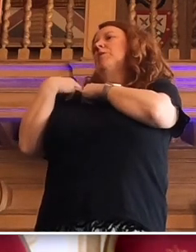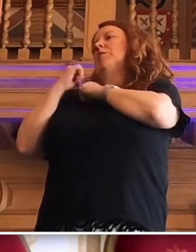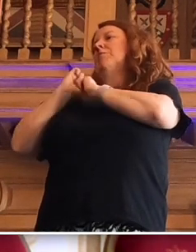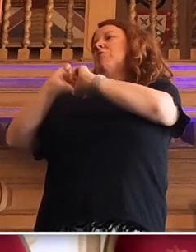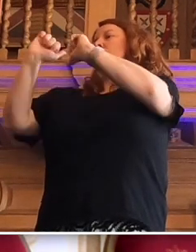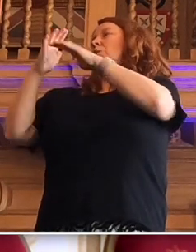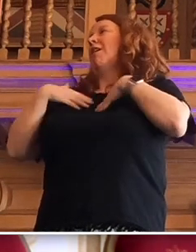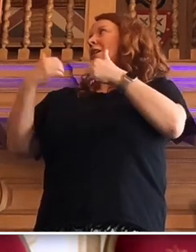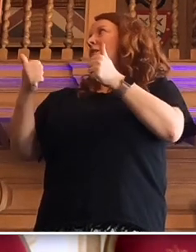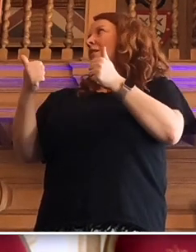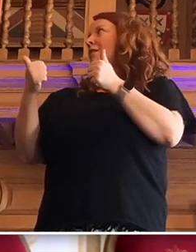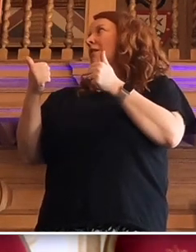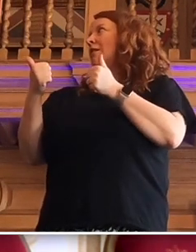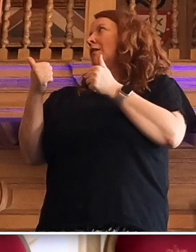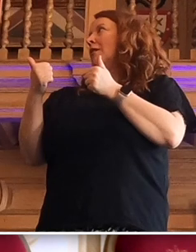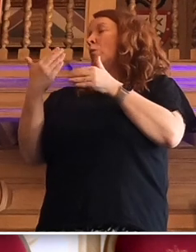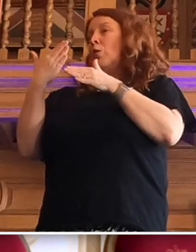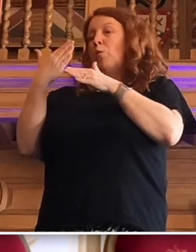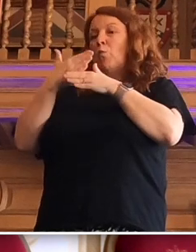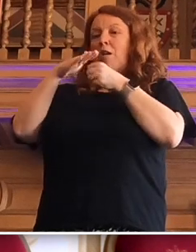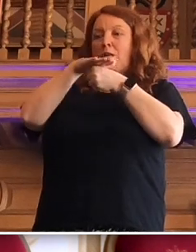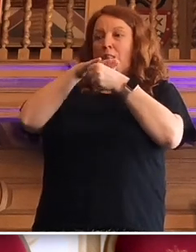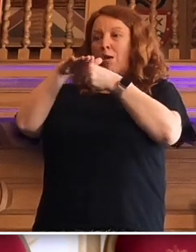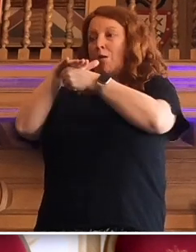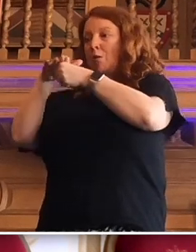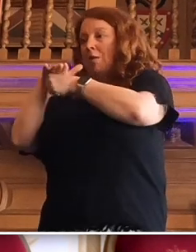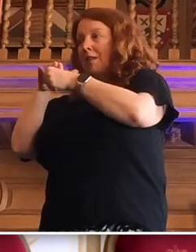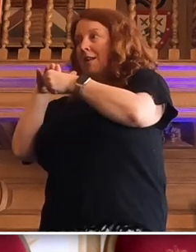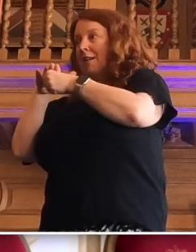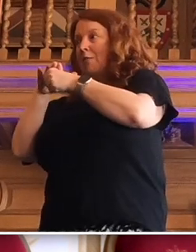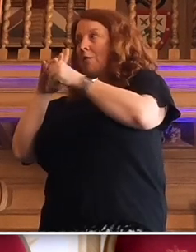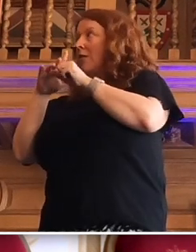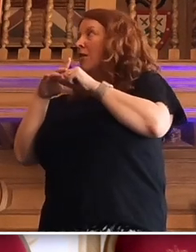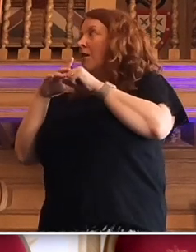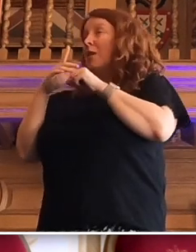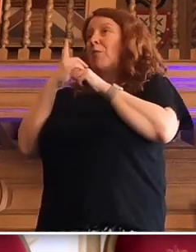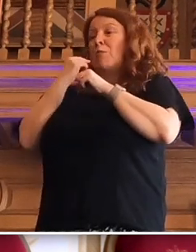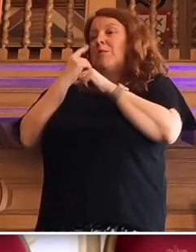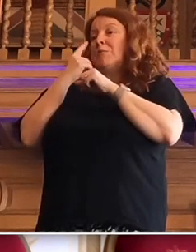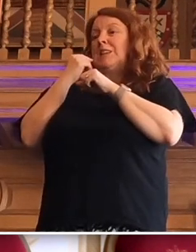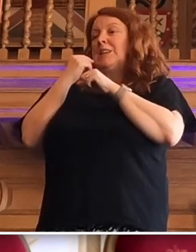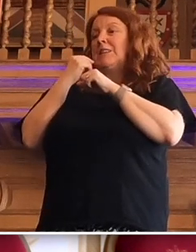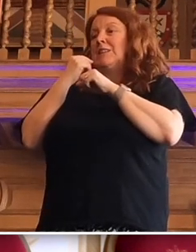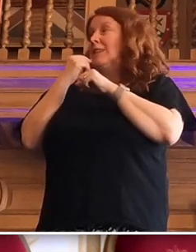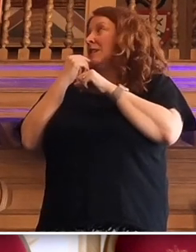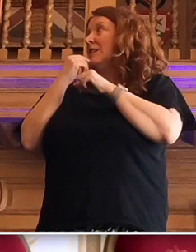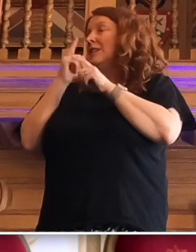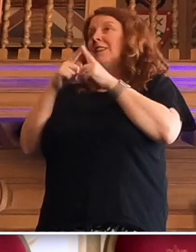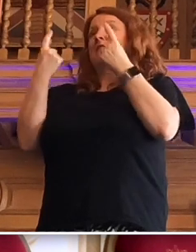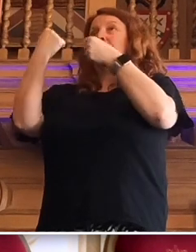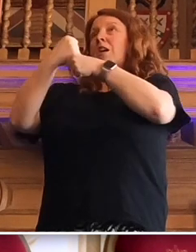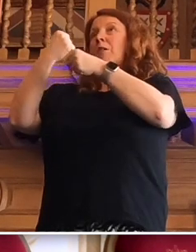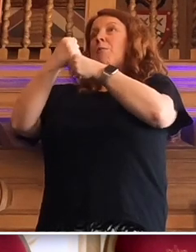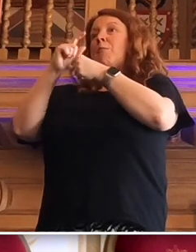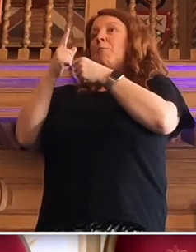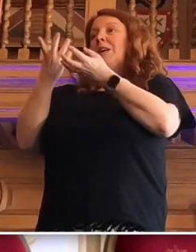said, we've got to work locally. we can't work centrally, just possibly, a different government might